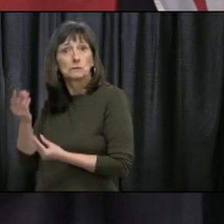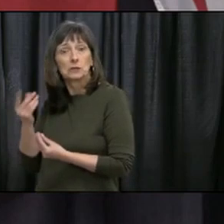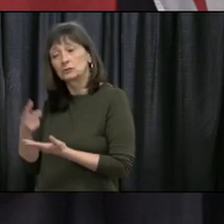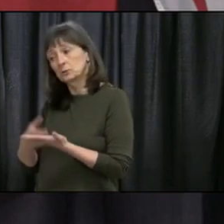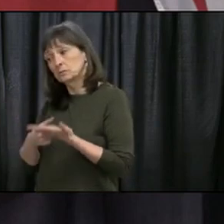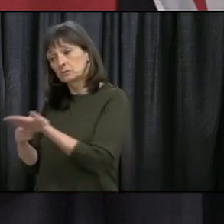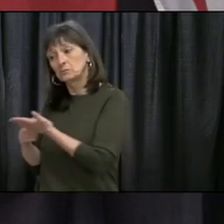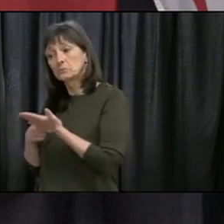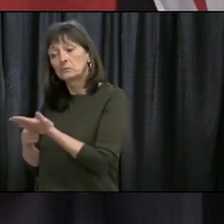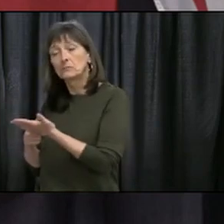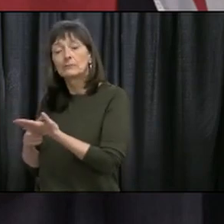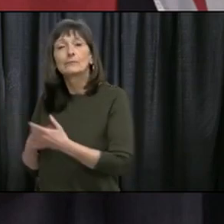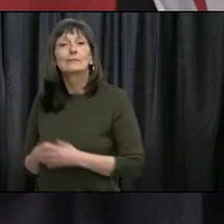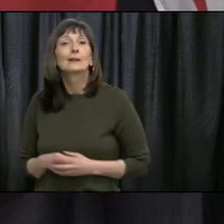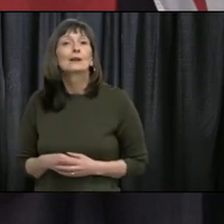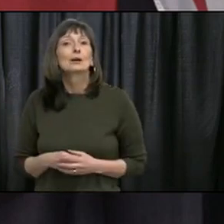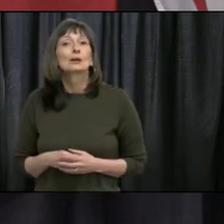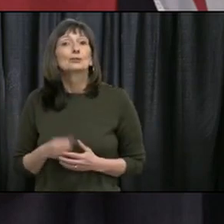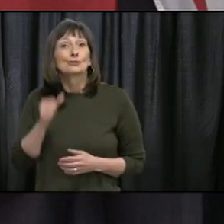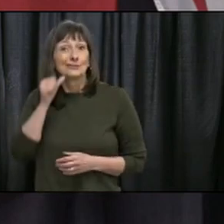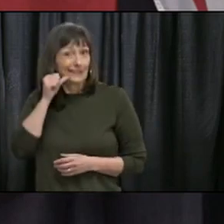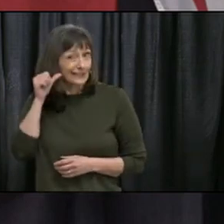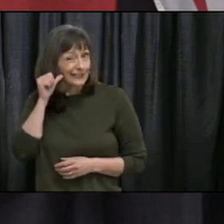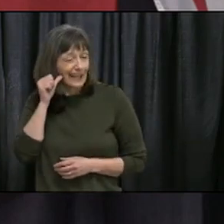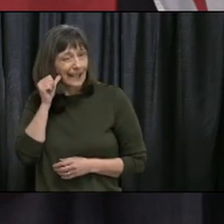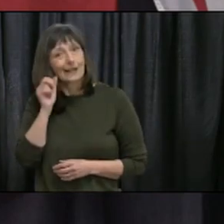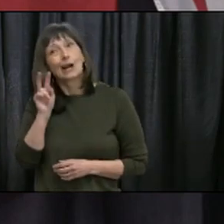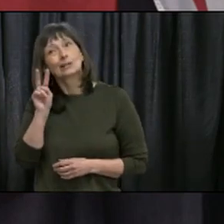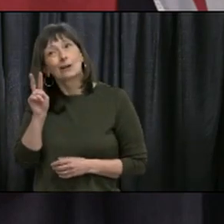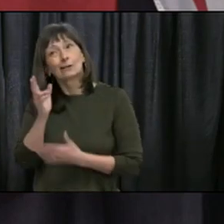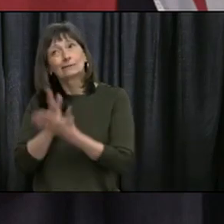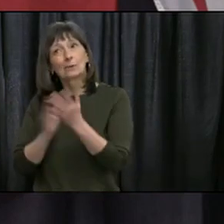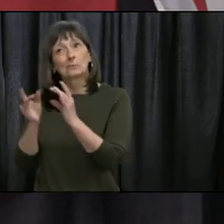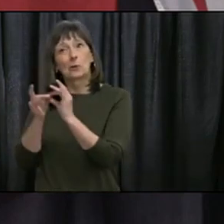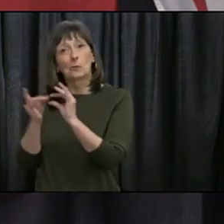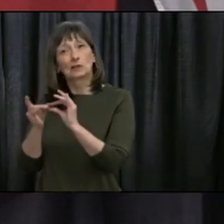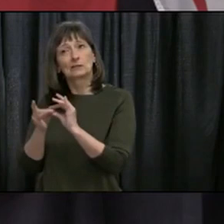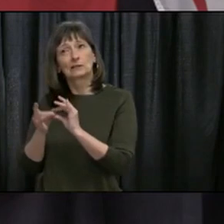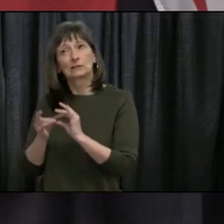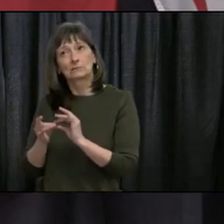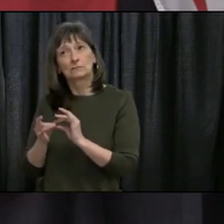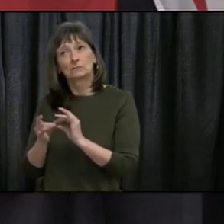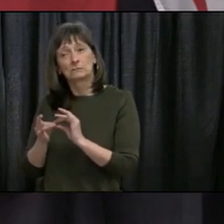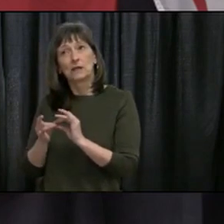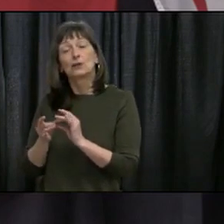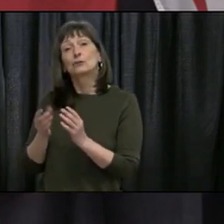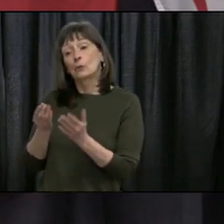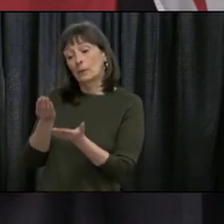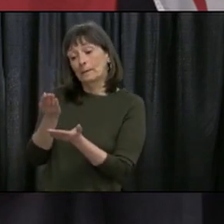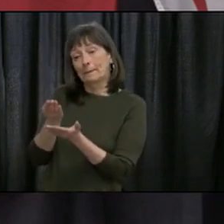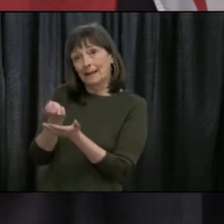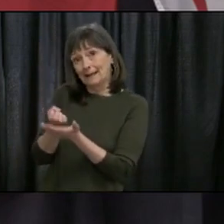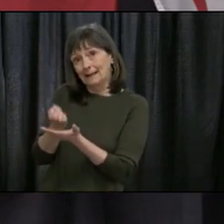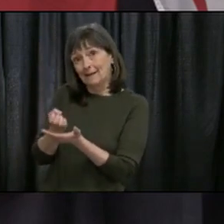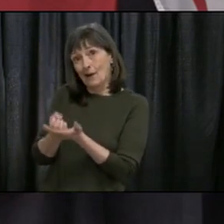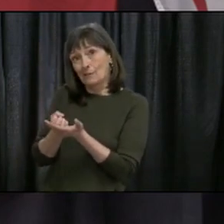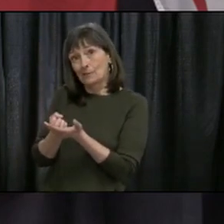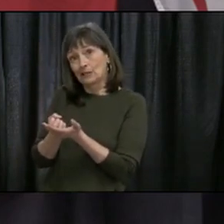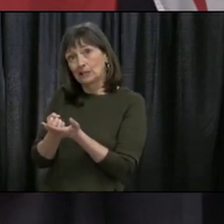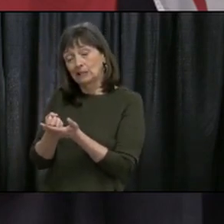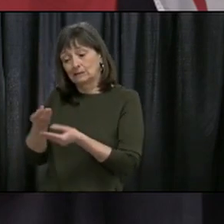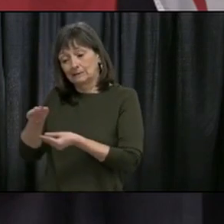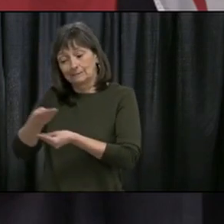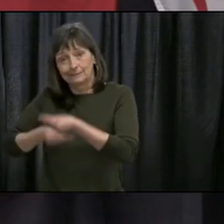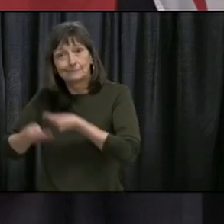So listening to some of the comments that were out yesterday, know, clearly the economic recovery is a different situation.